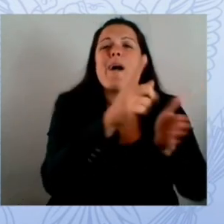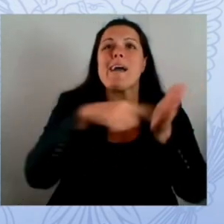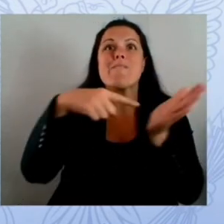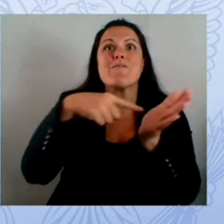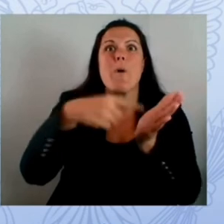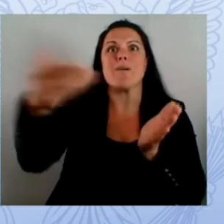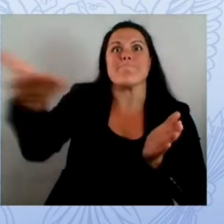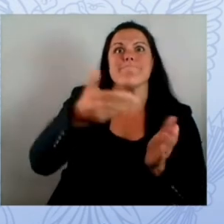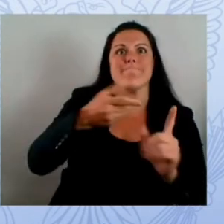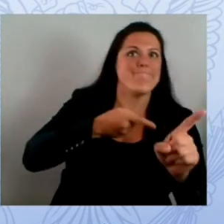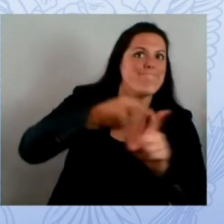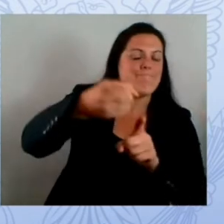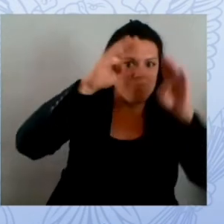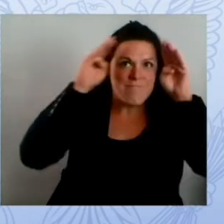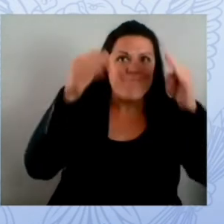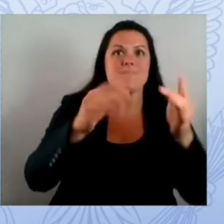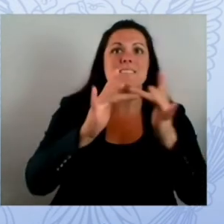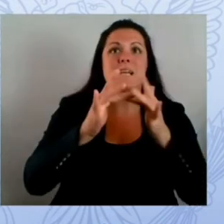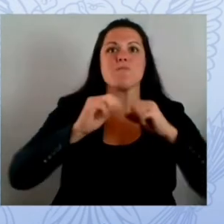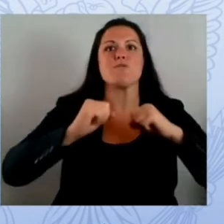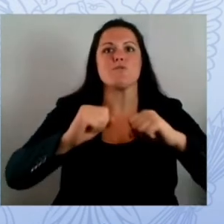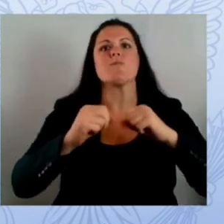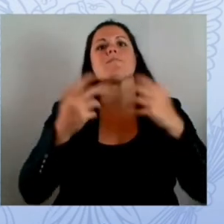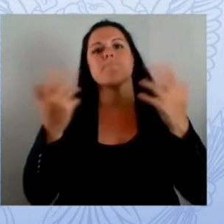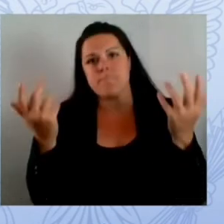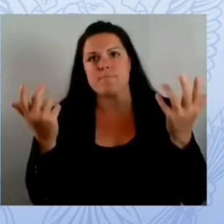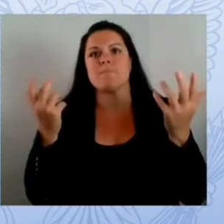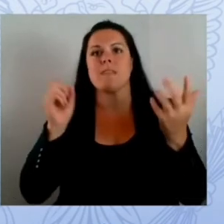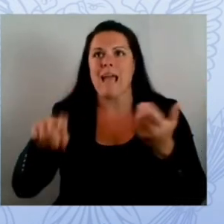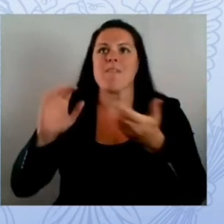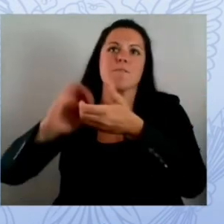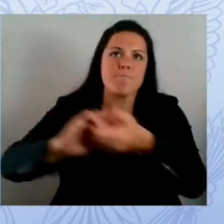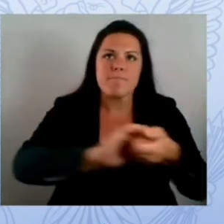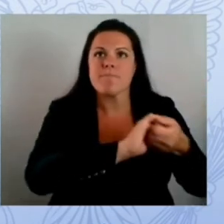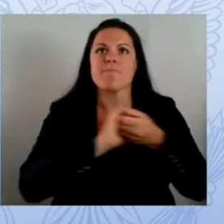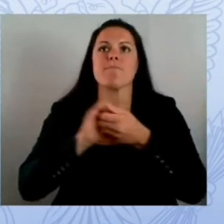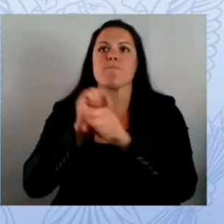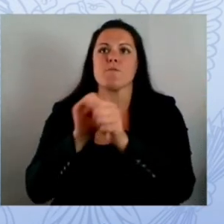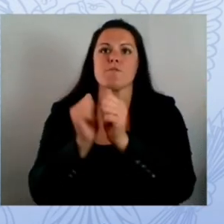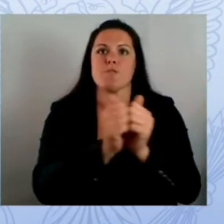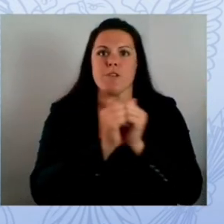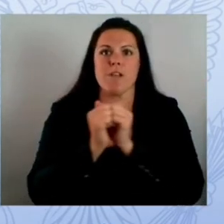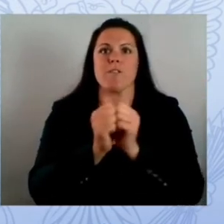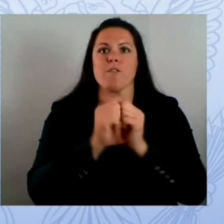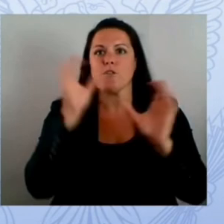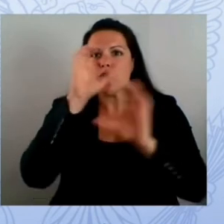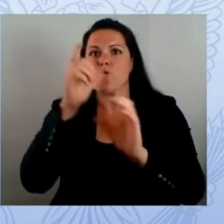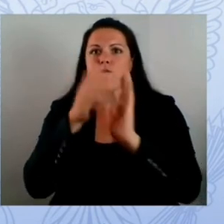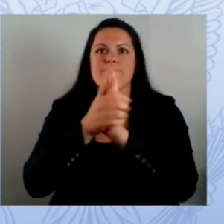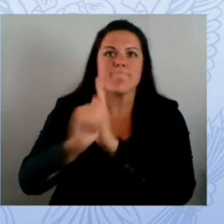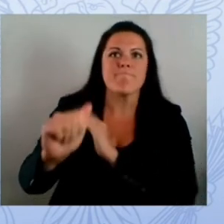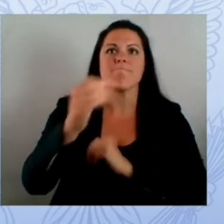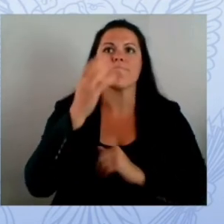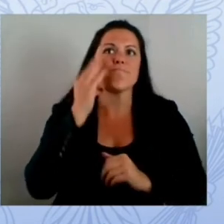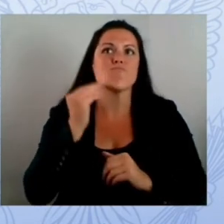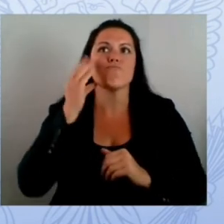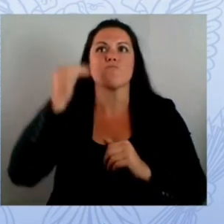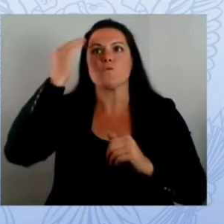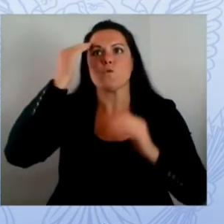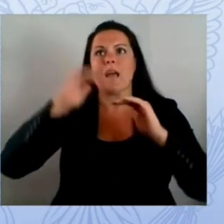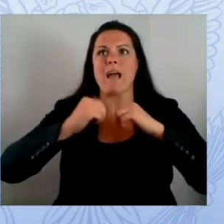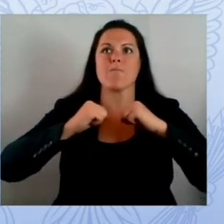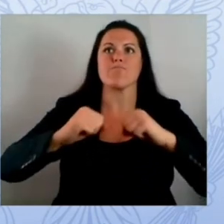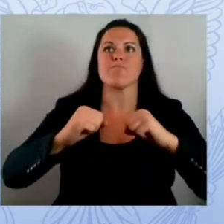talent do not go without one thirdly critically critically important aggressive professional development the